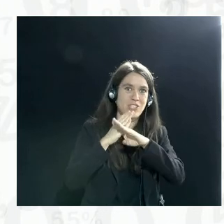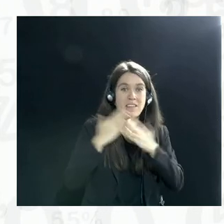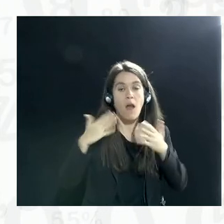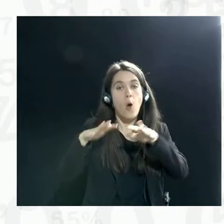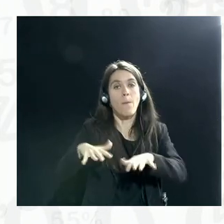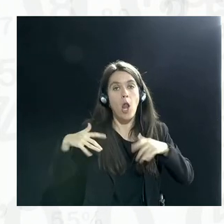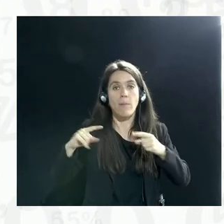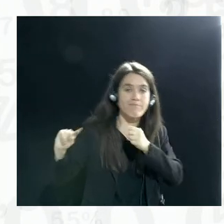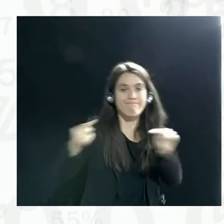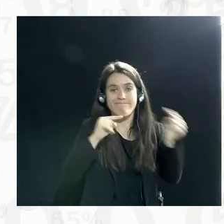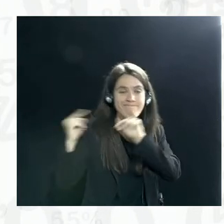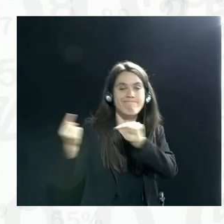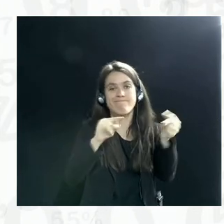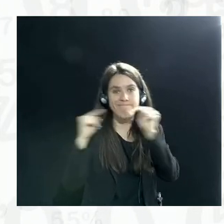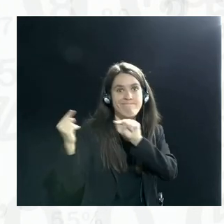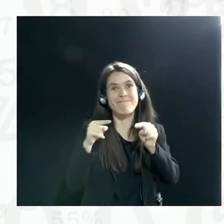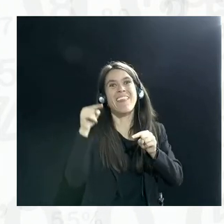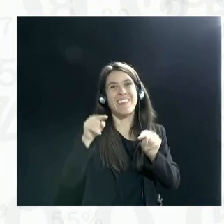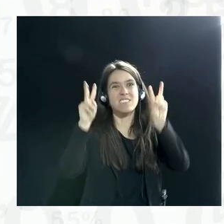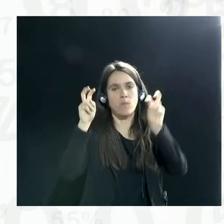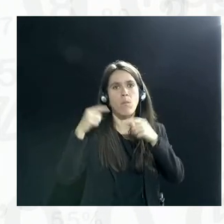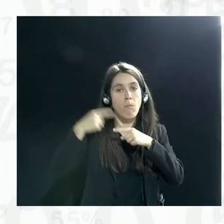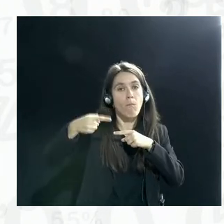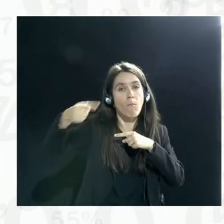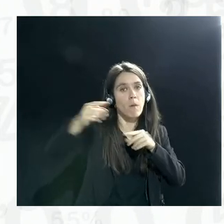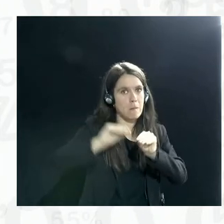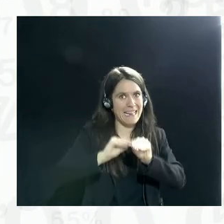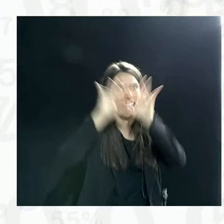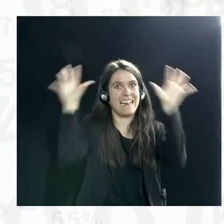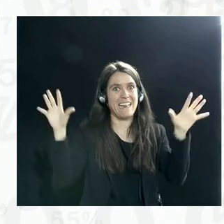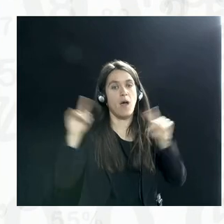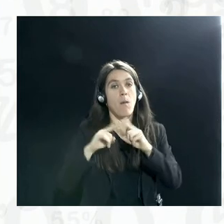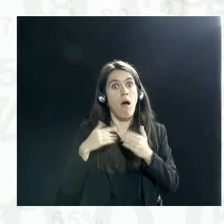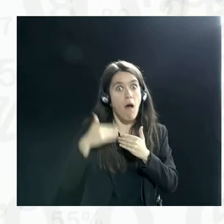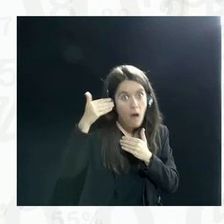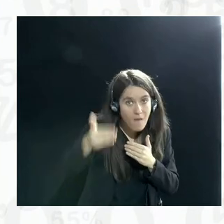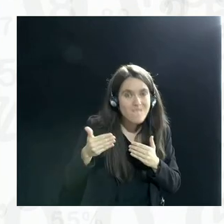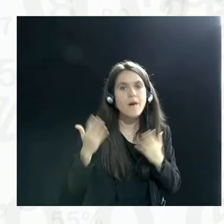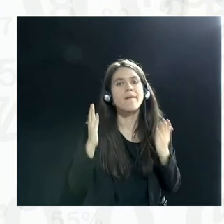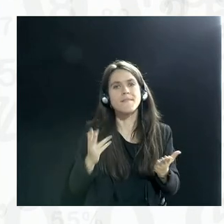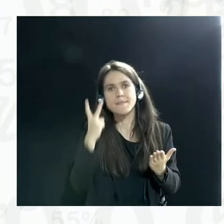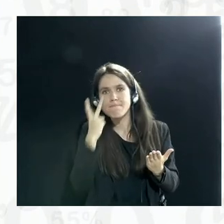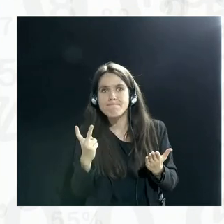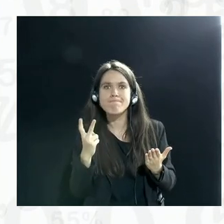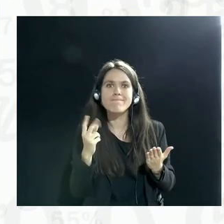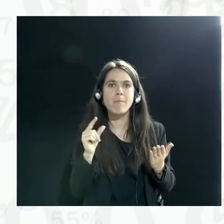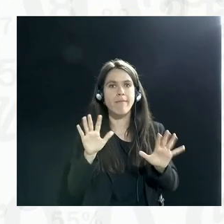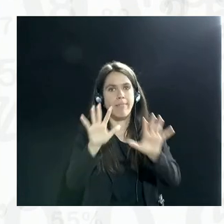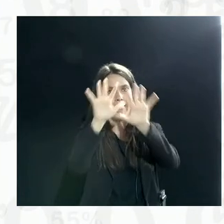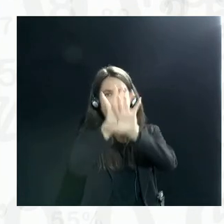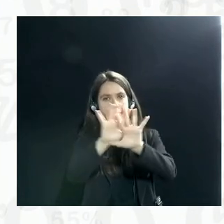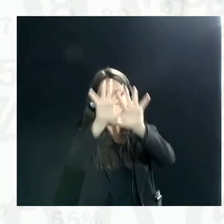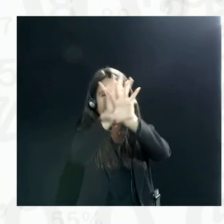being debated. A lot of these issues will become clearer, but even then there will be these areas or lacunae in the law